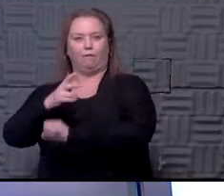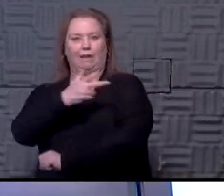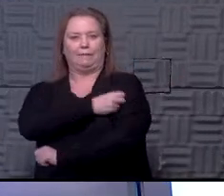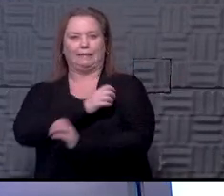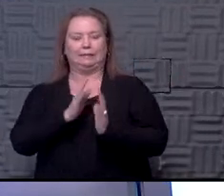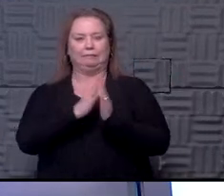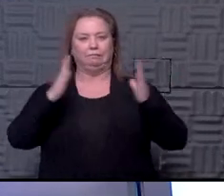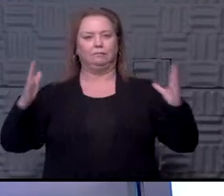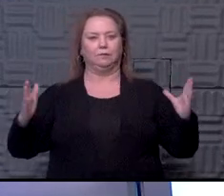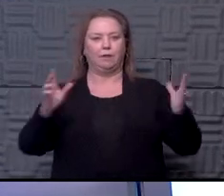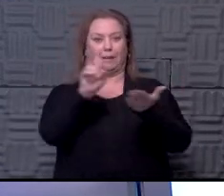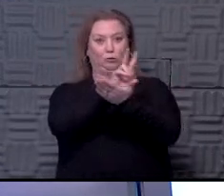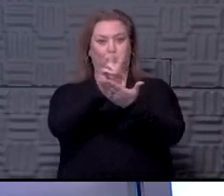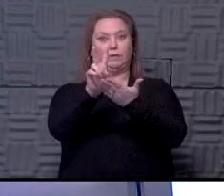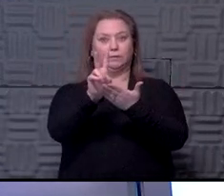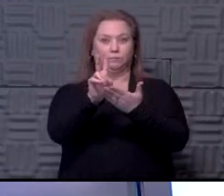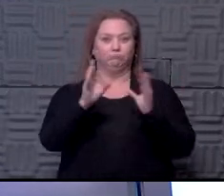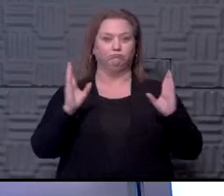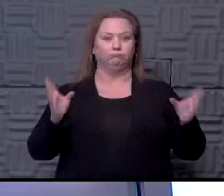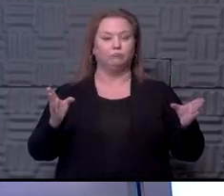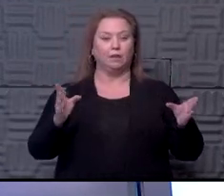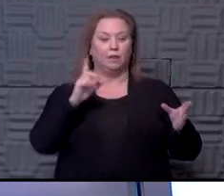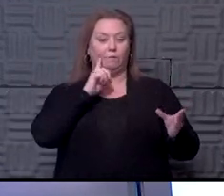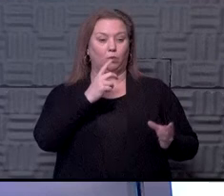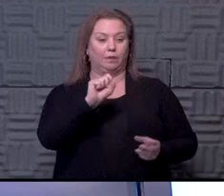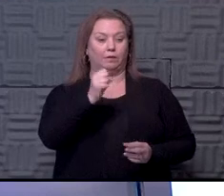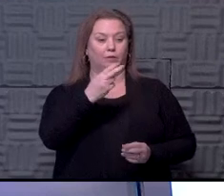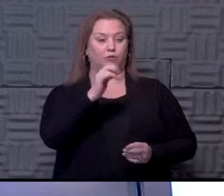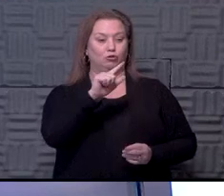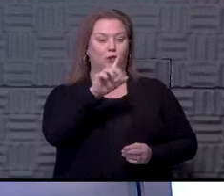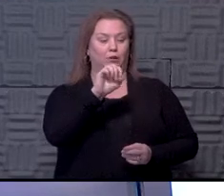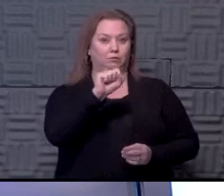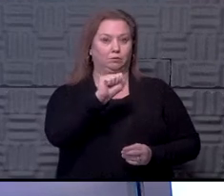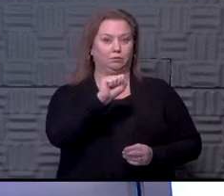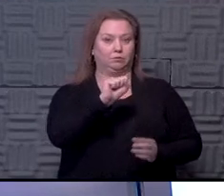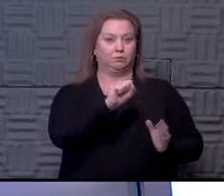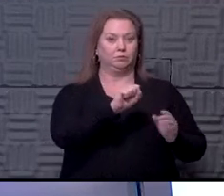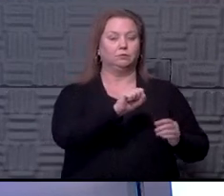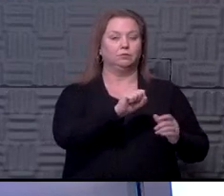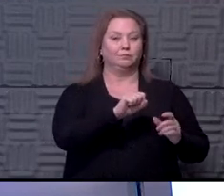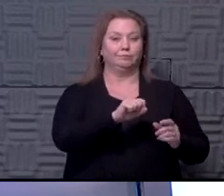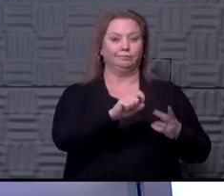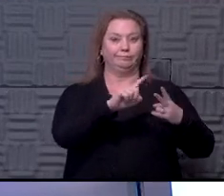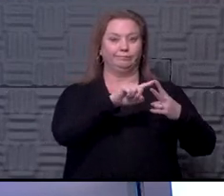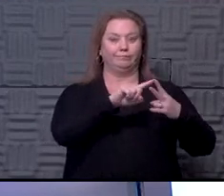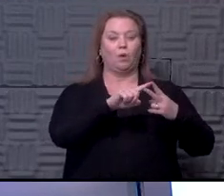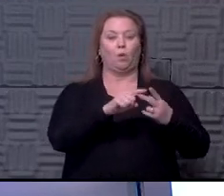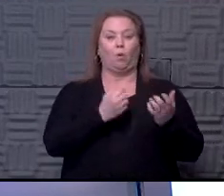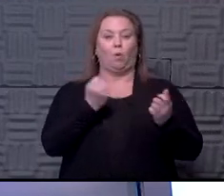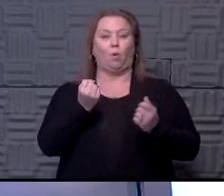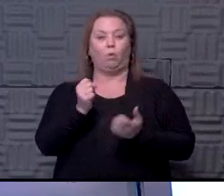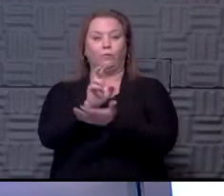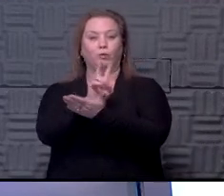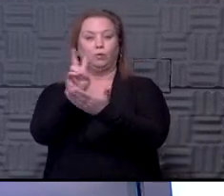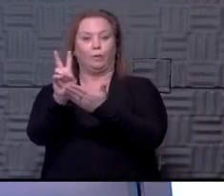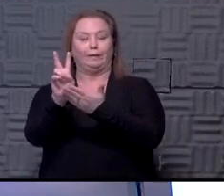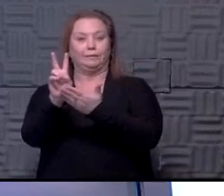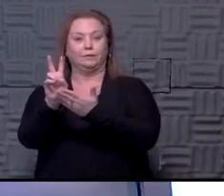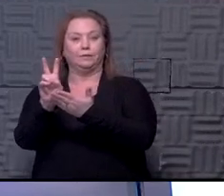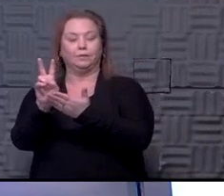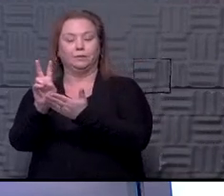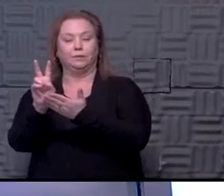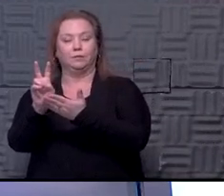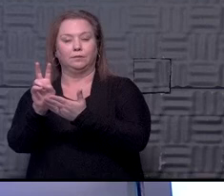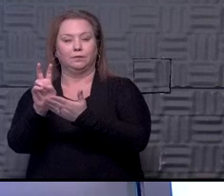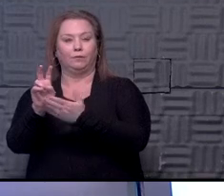vaccination by two weeks. So if you get one, say shingles, don't get the other one. Don't get COVID-19 for two weeks. Or if you get COVID